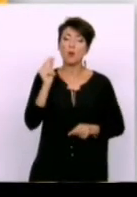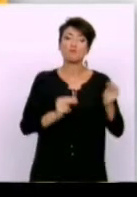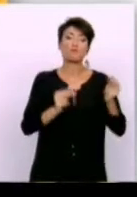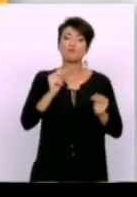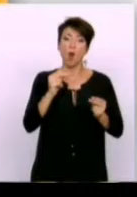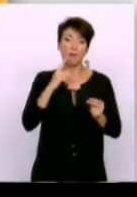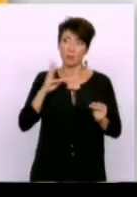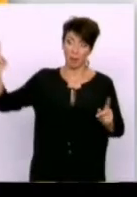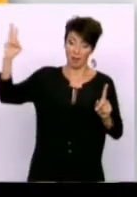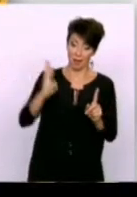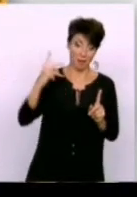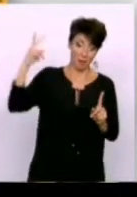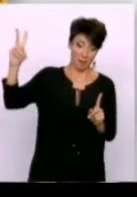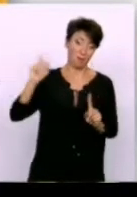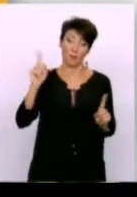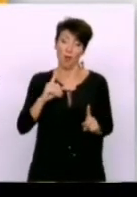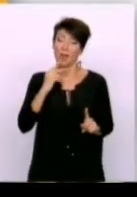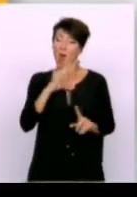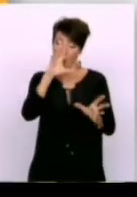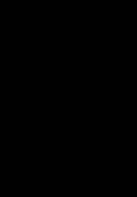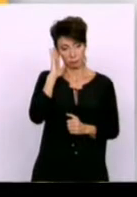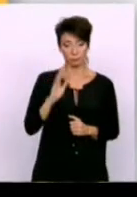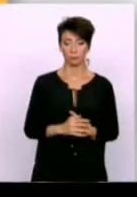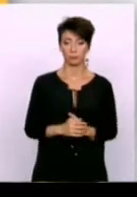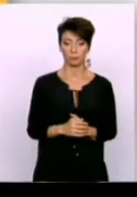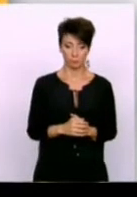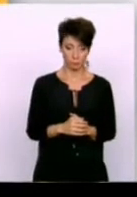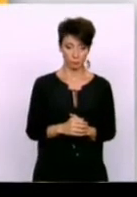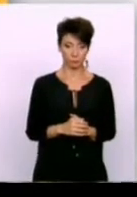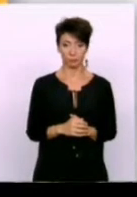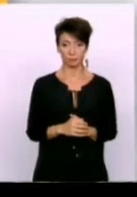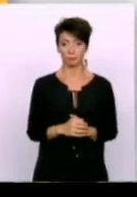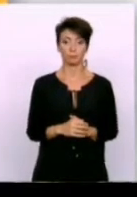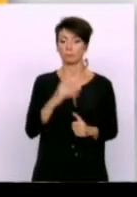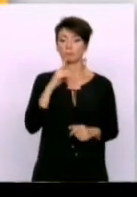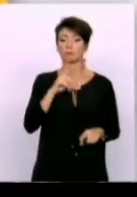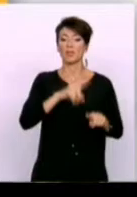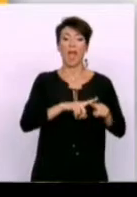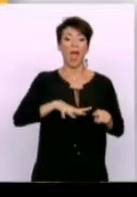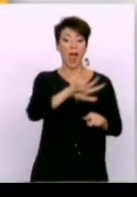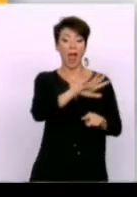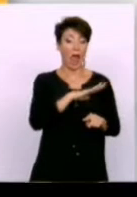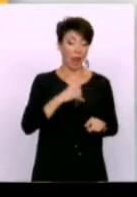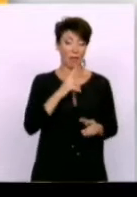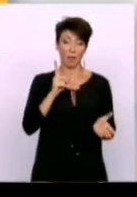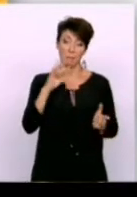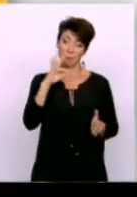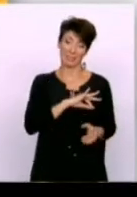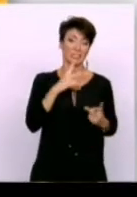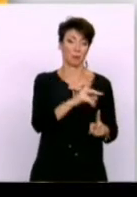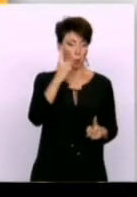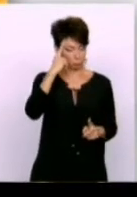institution, is only a problem for Greece to deliver what has been agreed. You should have an interest not to be